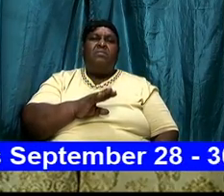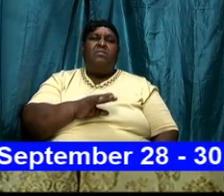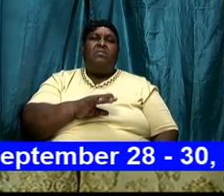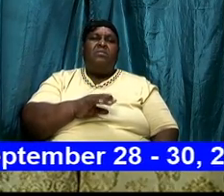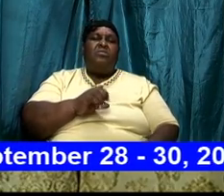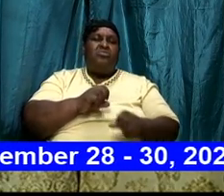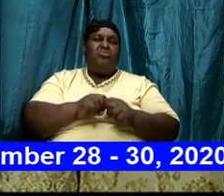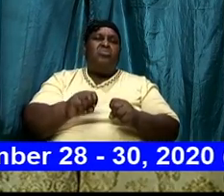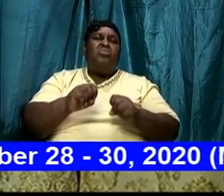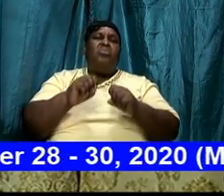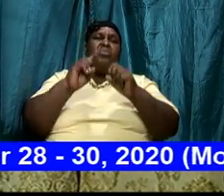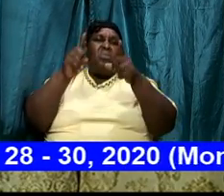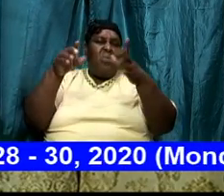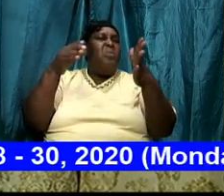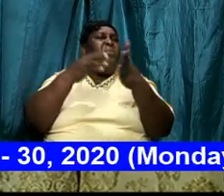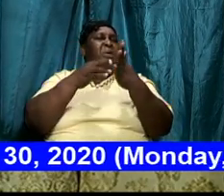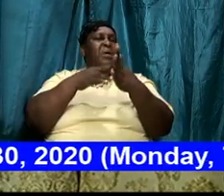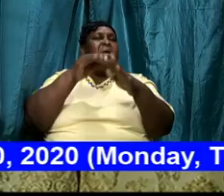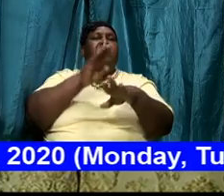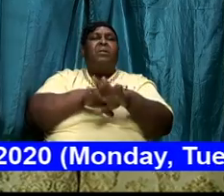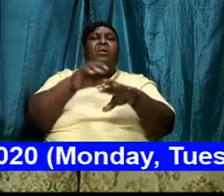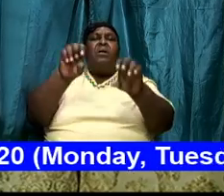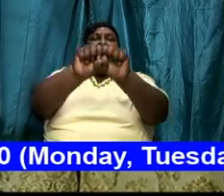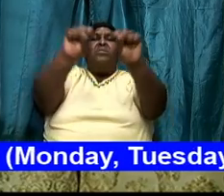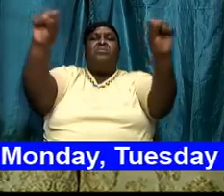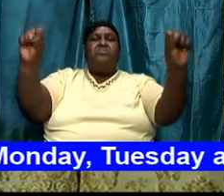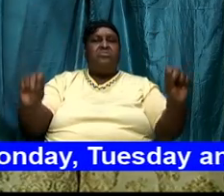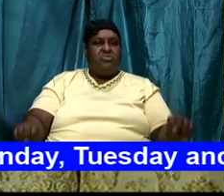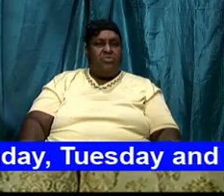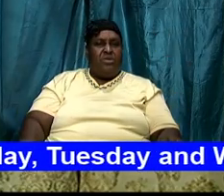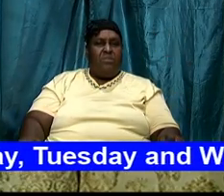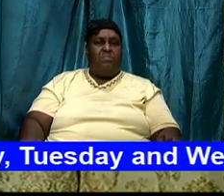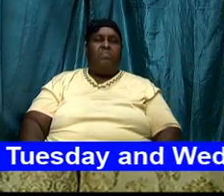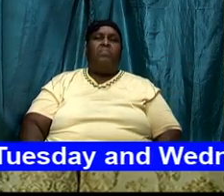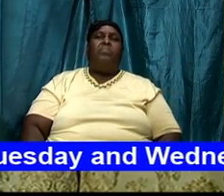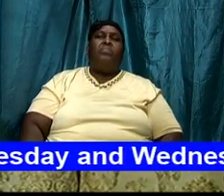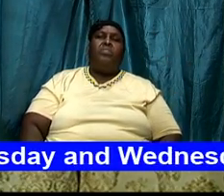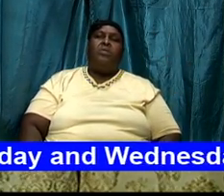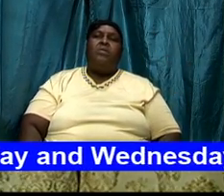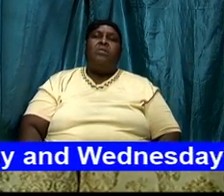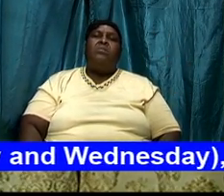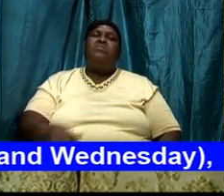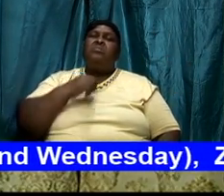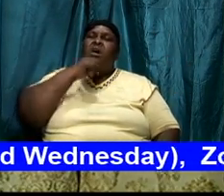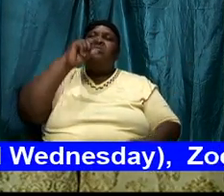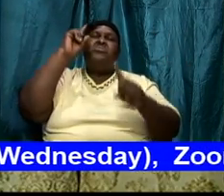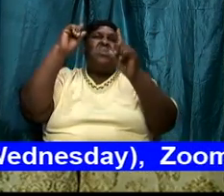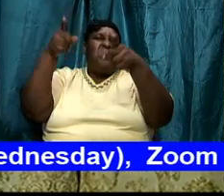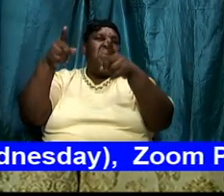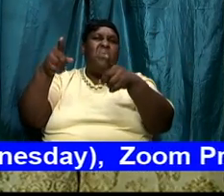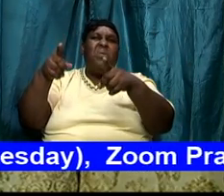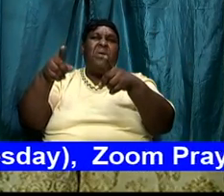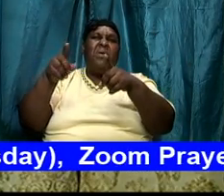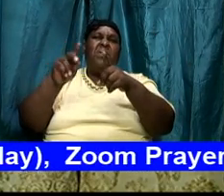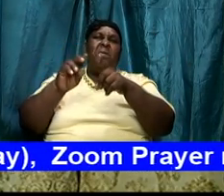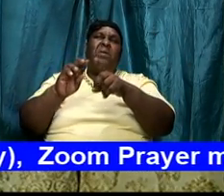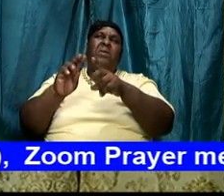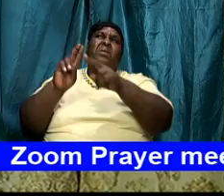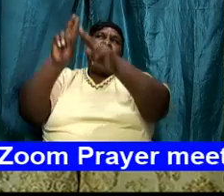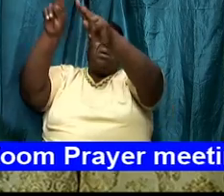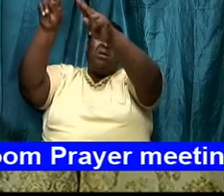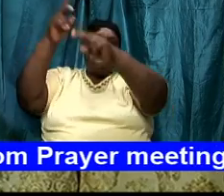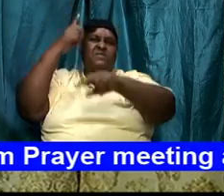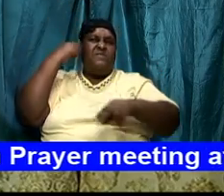screen because I want to just having said what I just said it's not about going up into the hills for seven days and 14 days